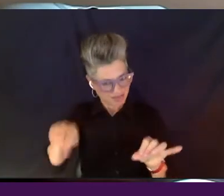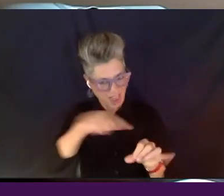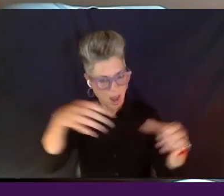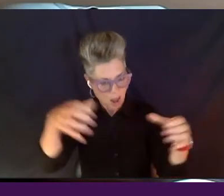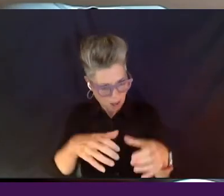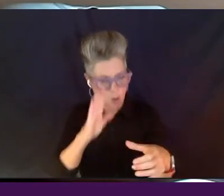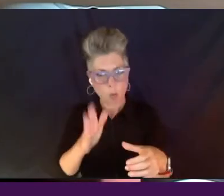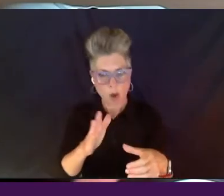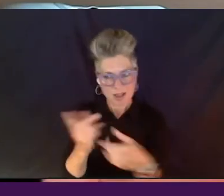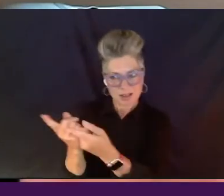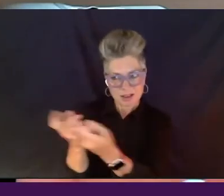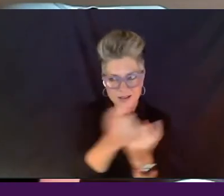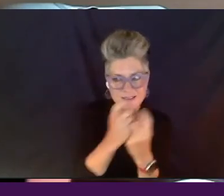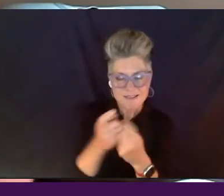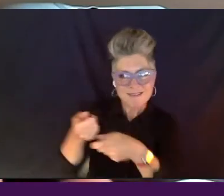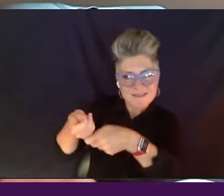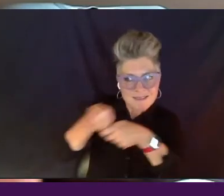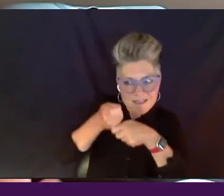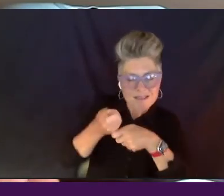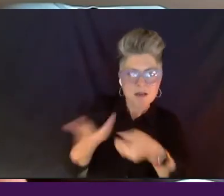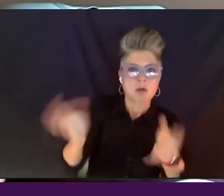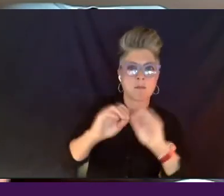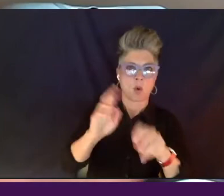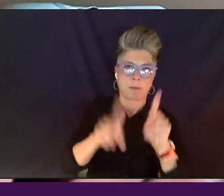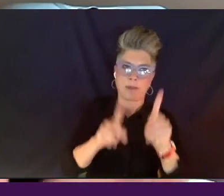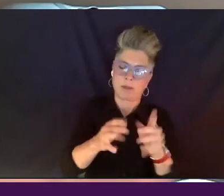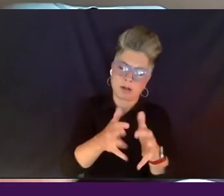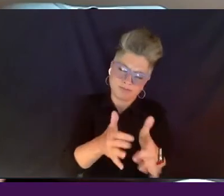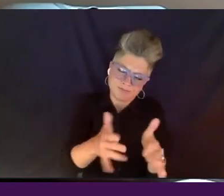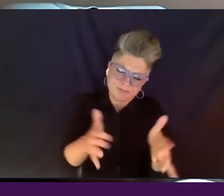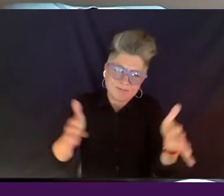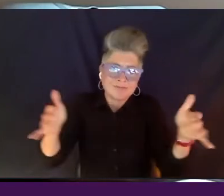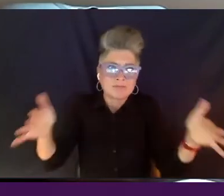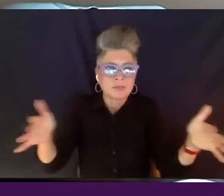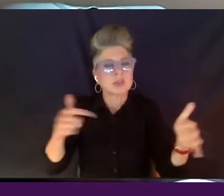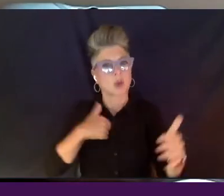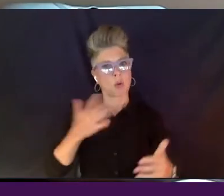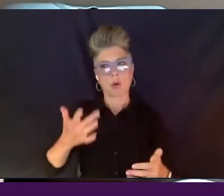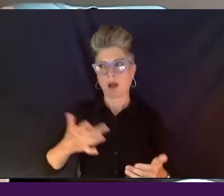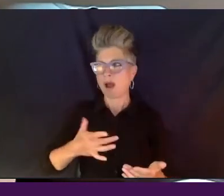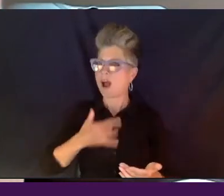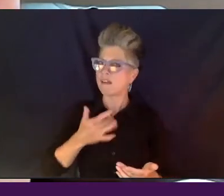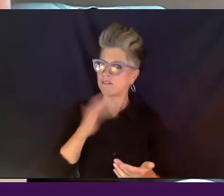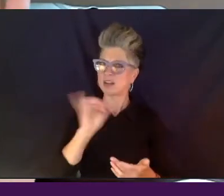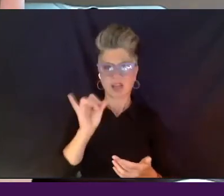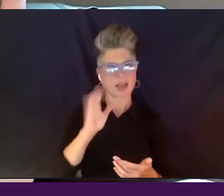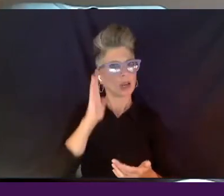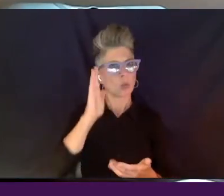system. And I just feel like the whole thing is going to take on a different kind of momentum.